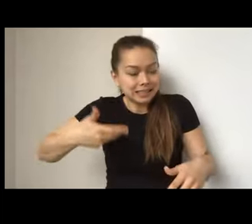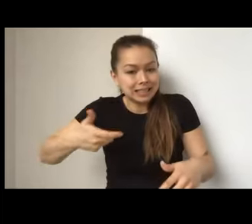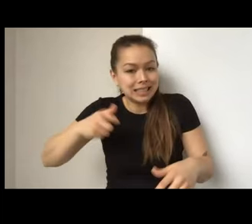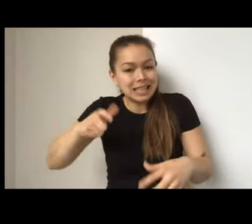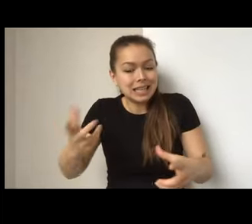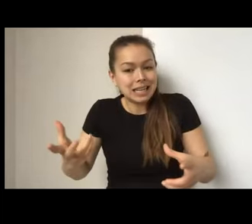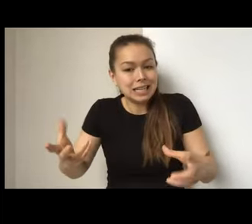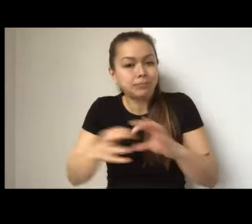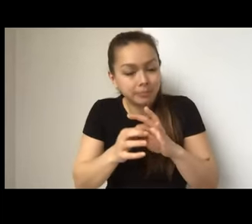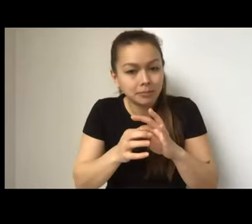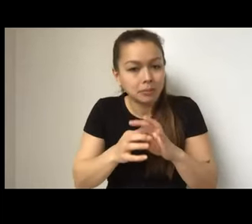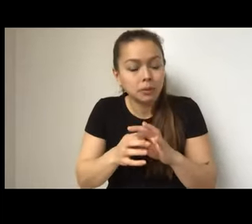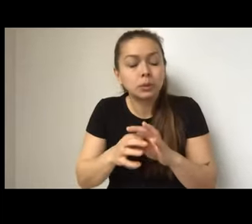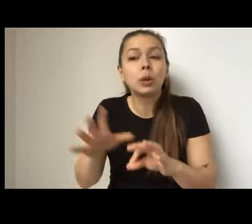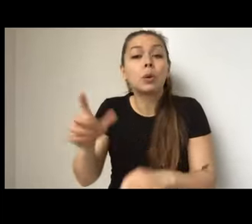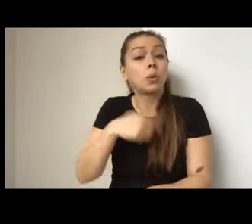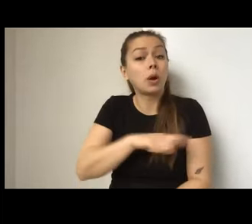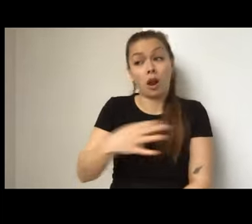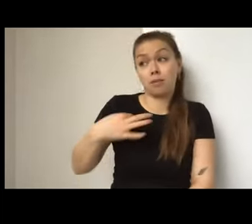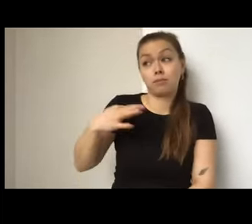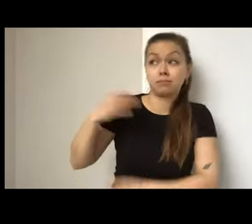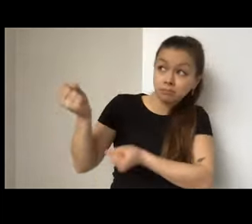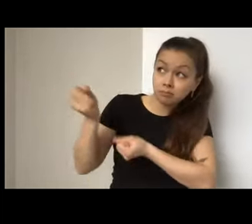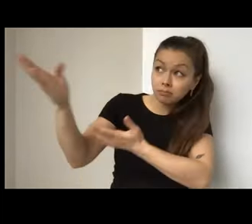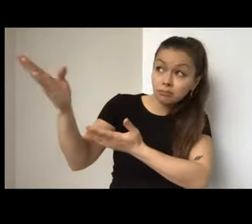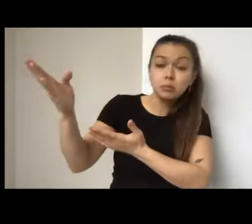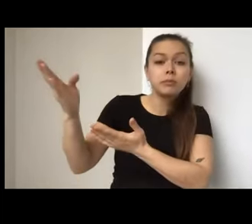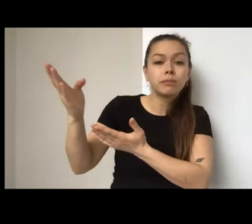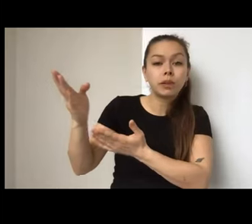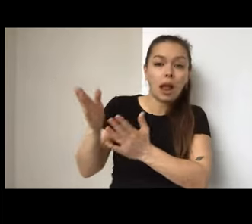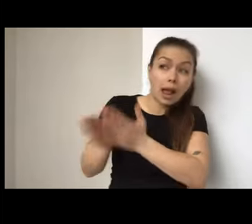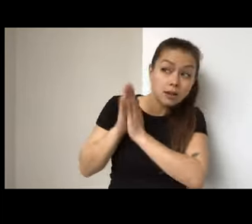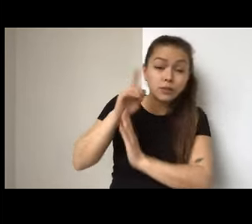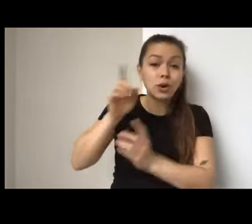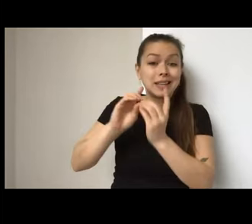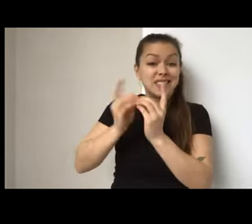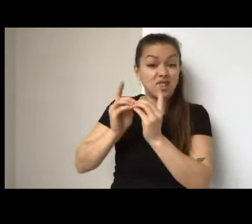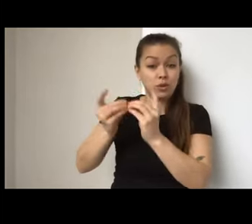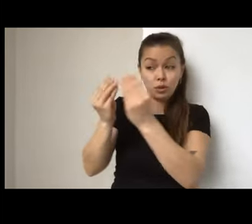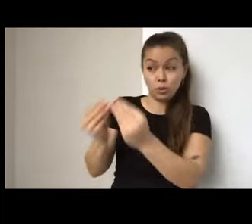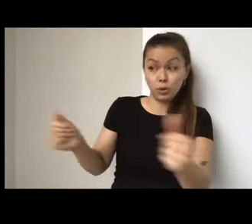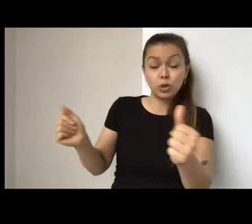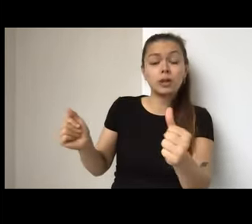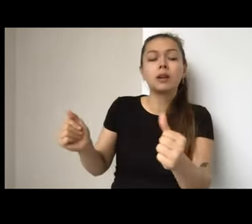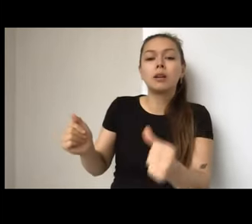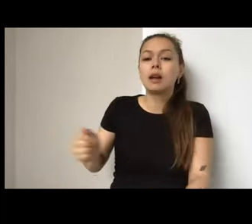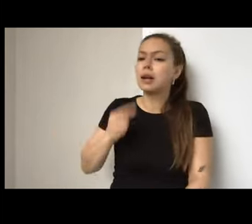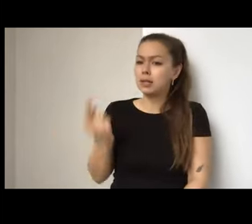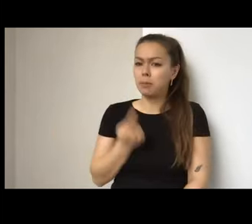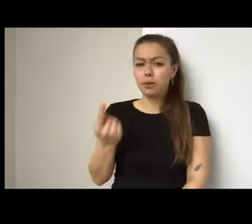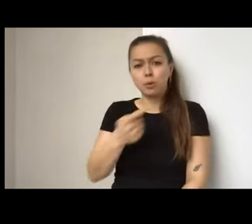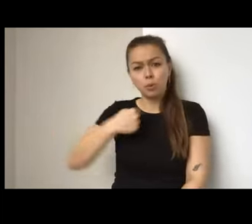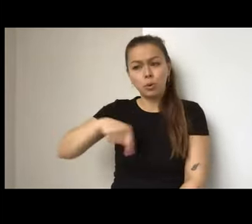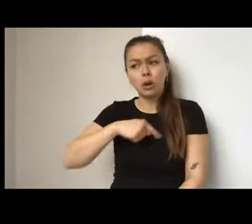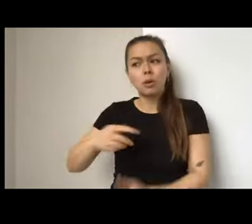problem, uh, uh, for the digital solution, it was really asking ourselves something that we wanted to tackle, but we realized we